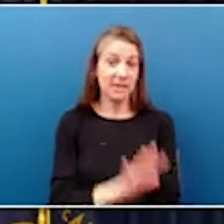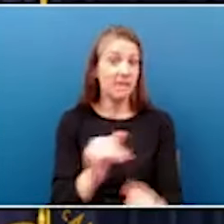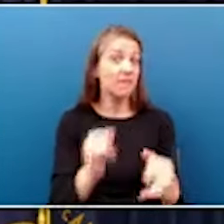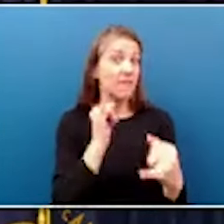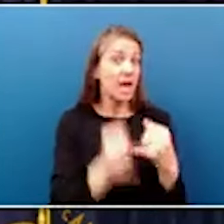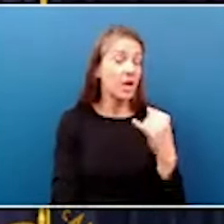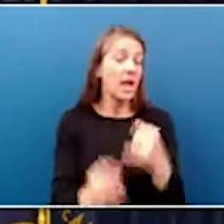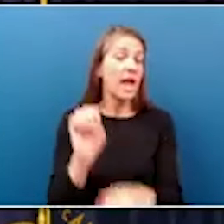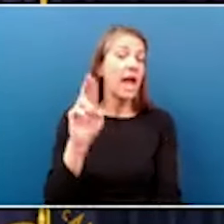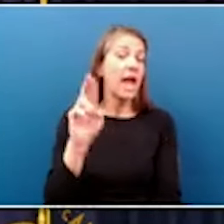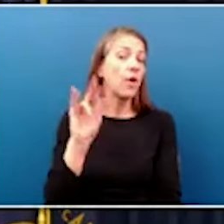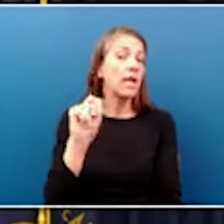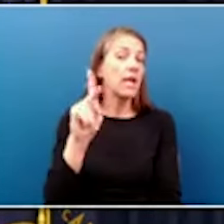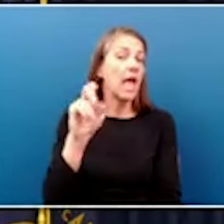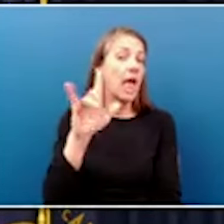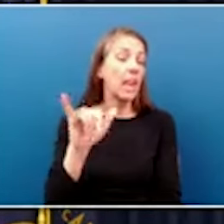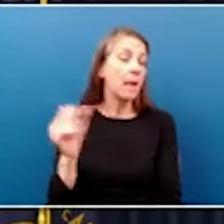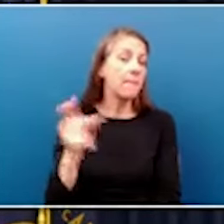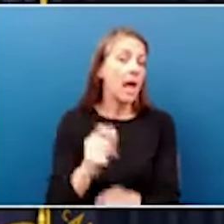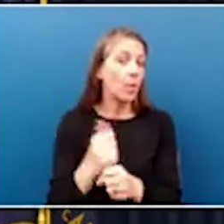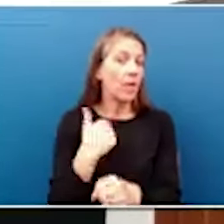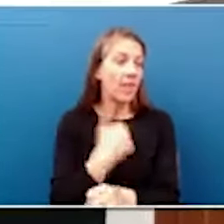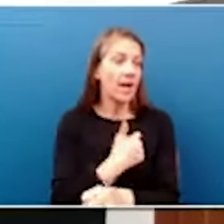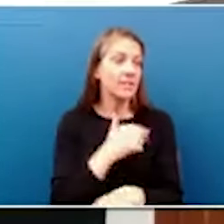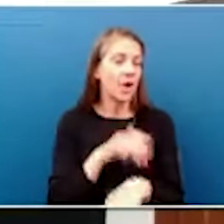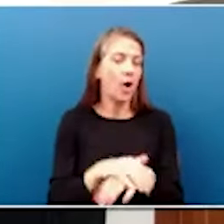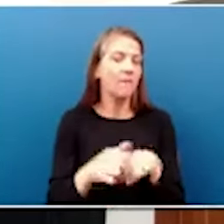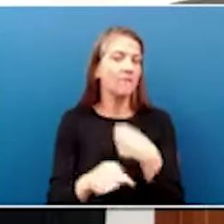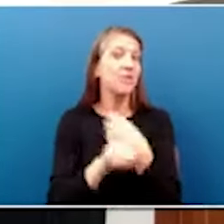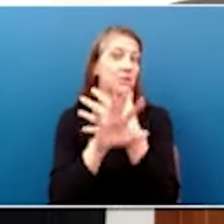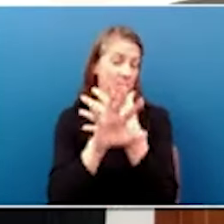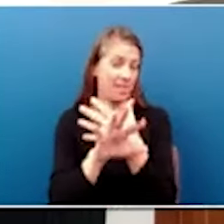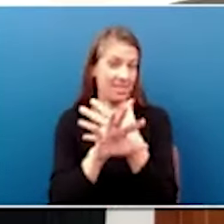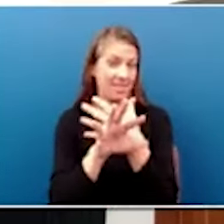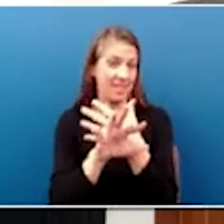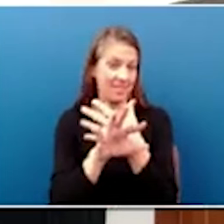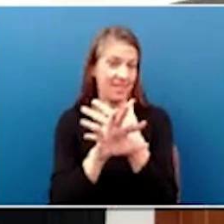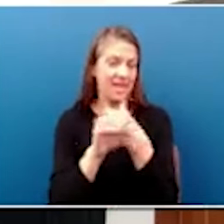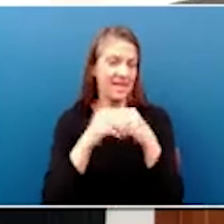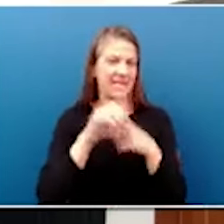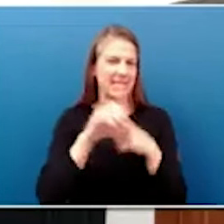Kelly back with us on virtually, who's now stationed up in DC.